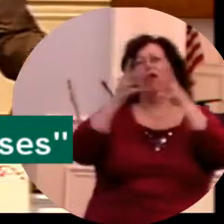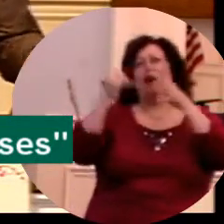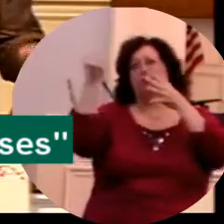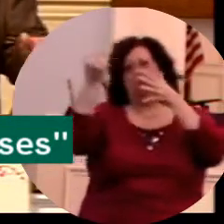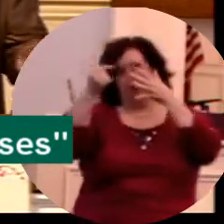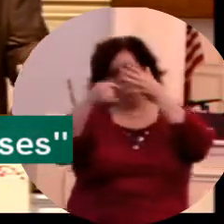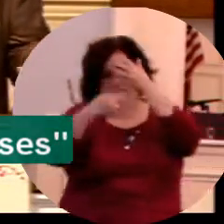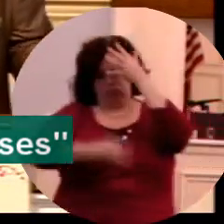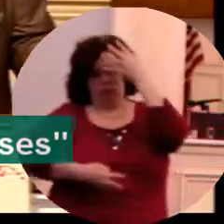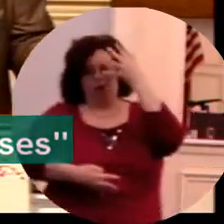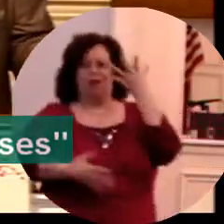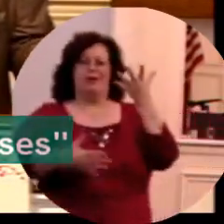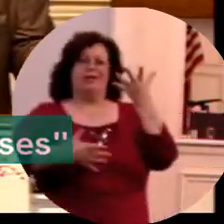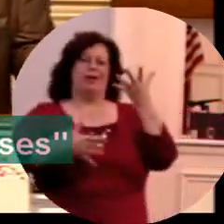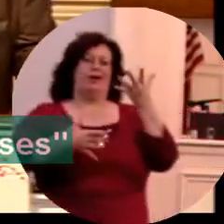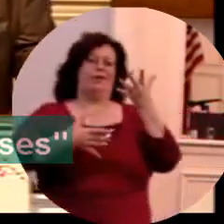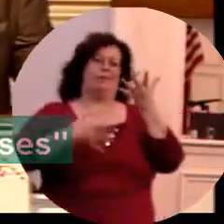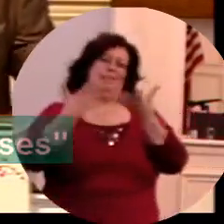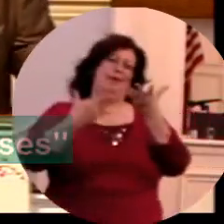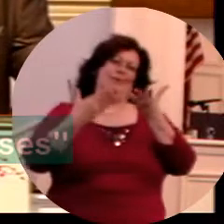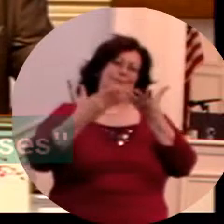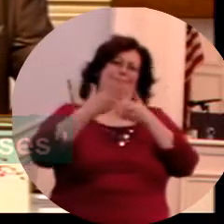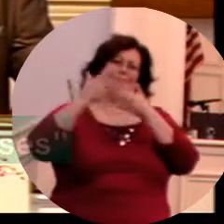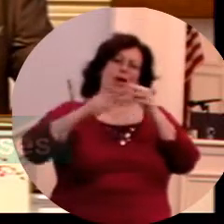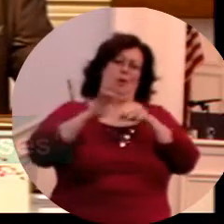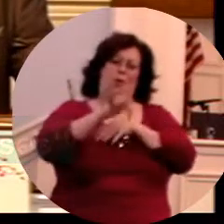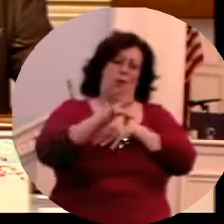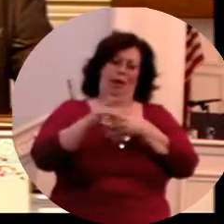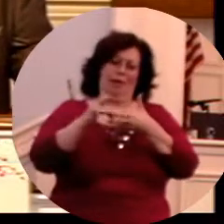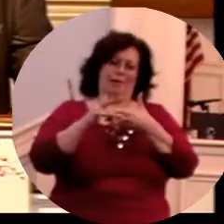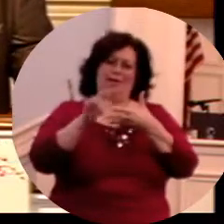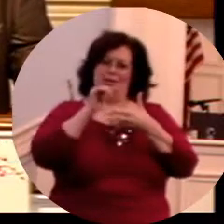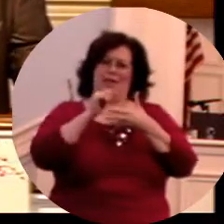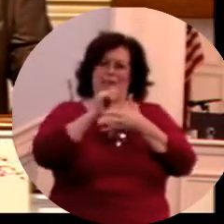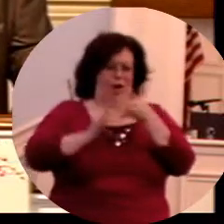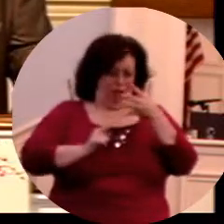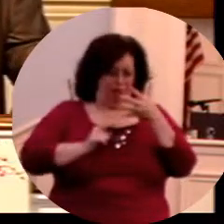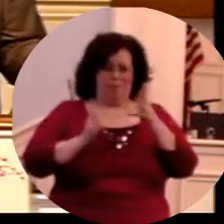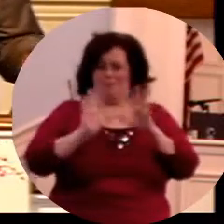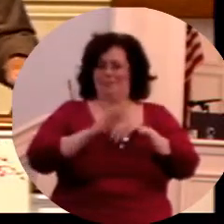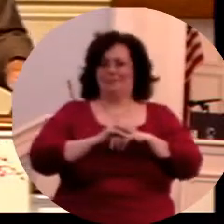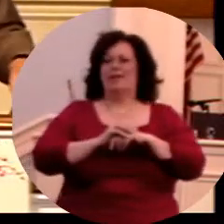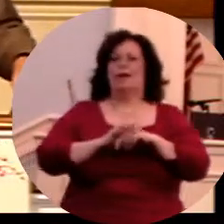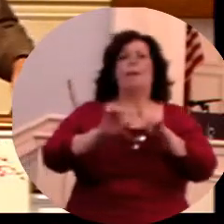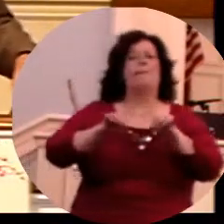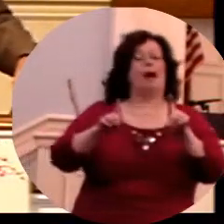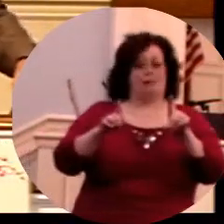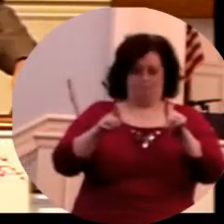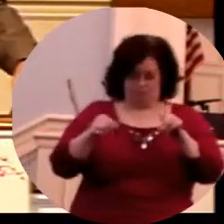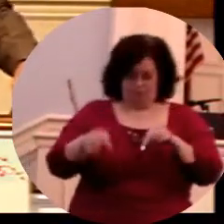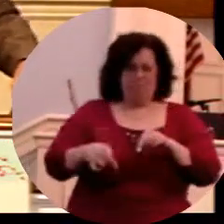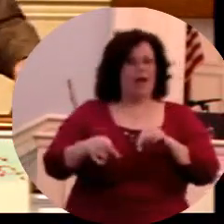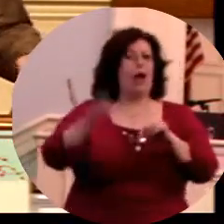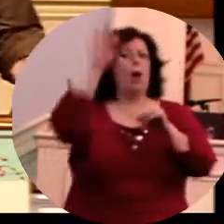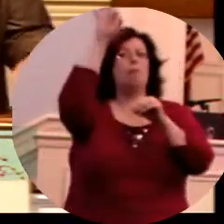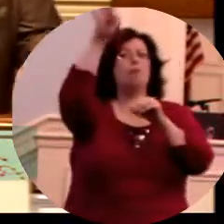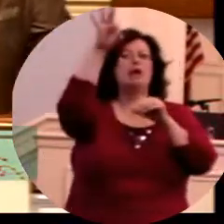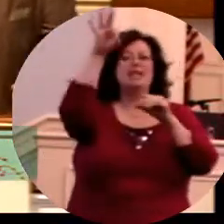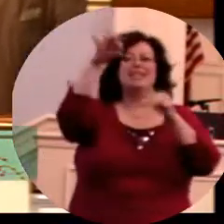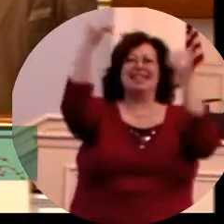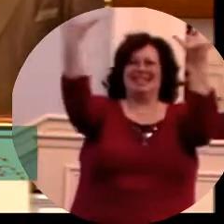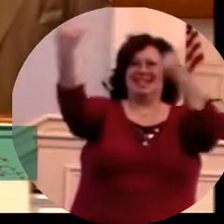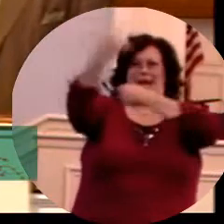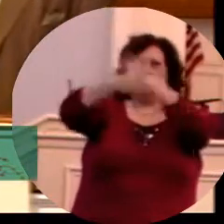preach, we'll just go quick today, so we'll preach fast and you listen fast, but I want to preach today as in the days of